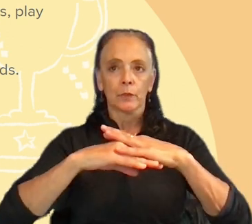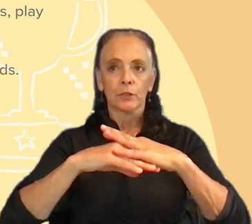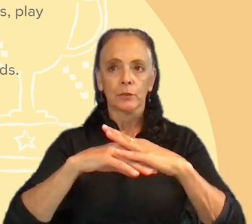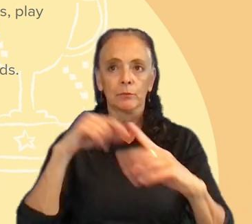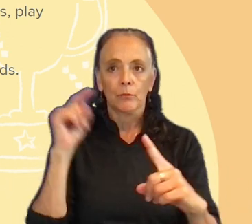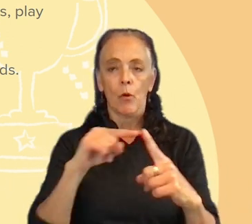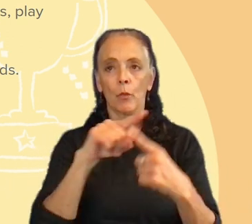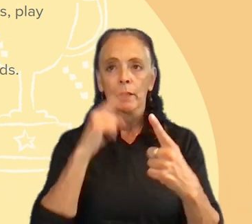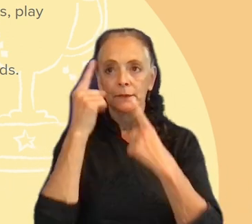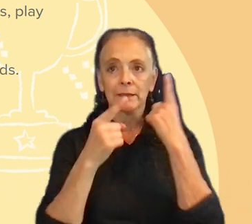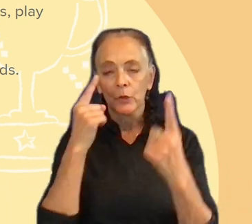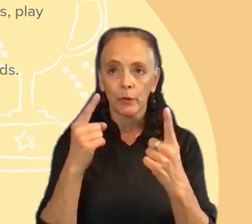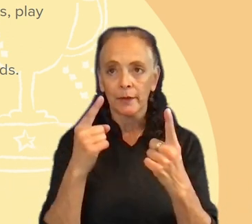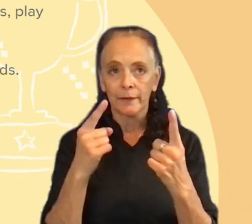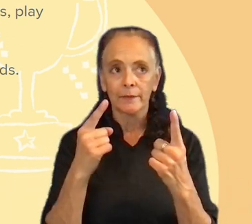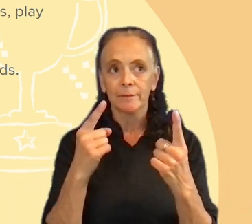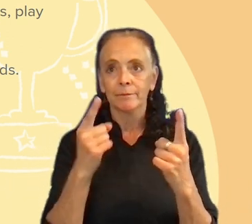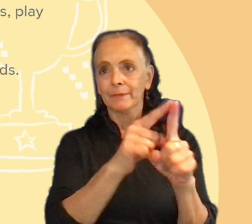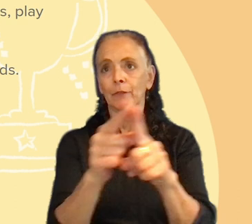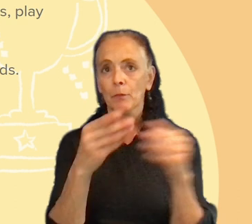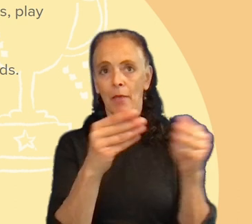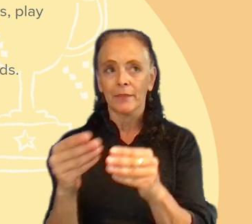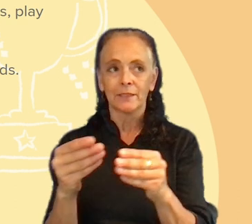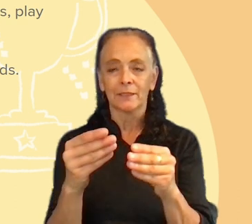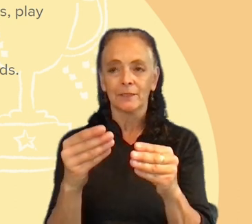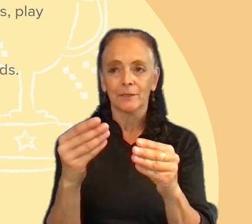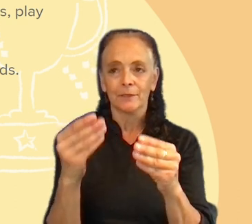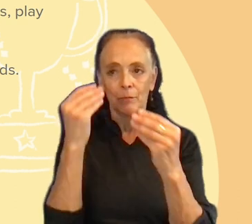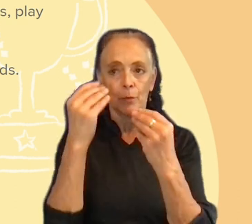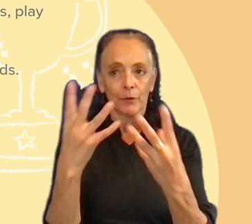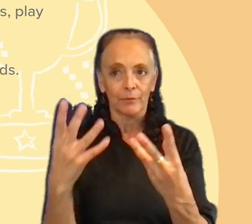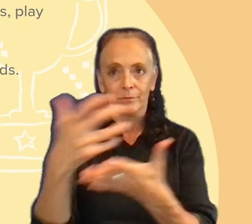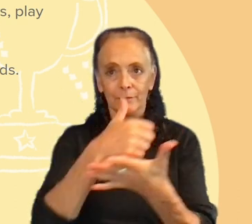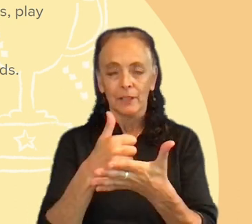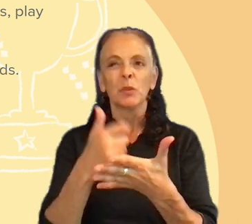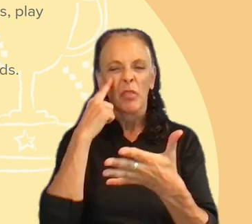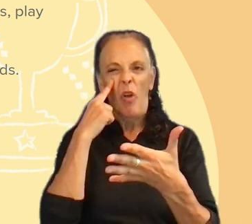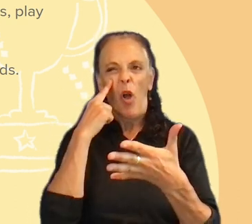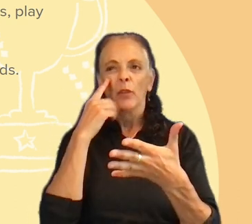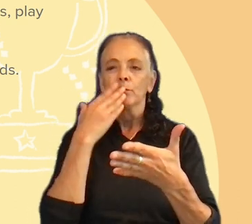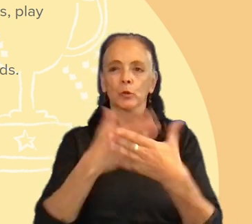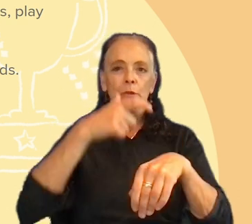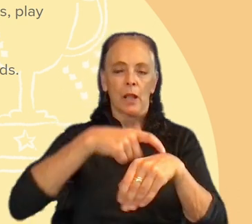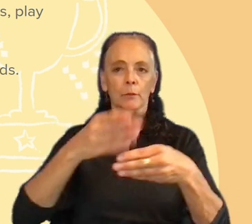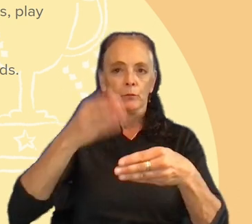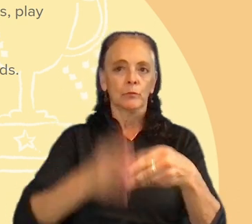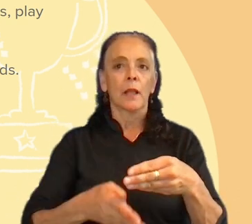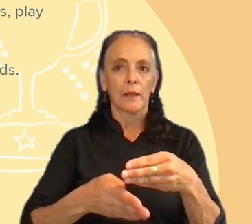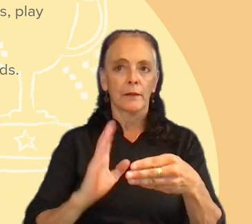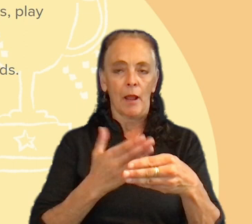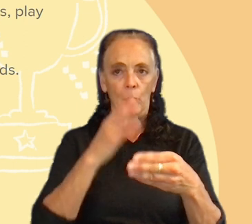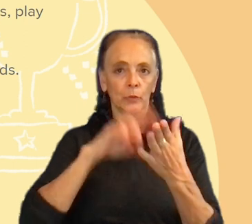different methods. So, we felt that, okay, this is the point that we should end the persona